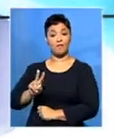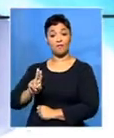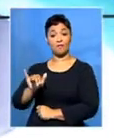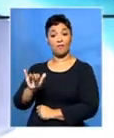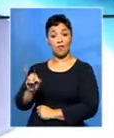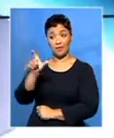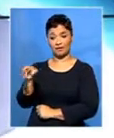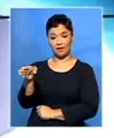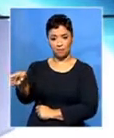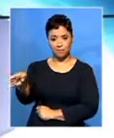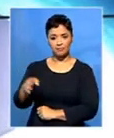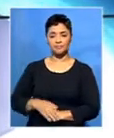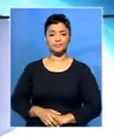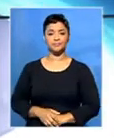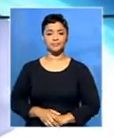Vujan Vokor, is there. Vujan?